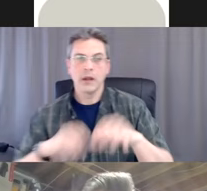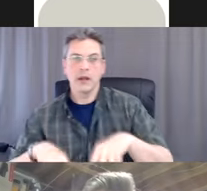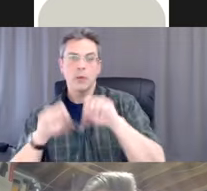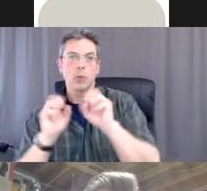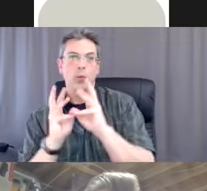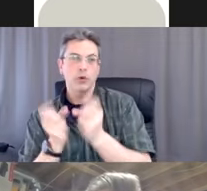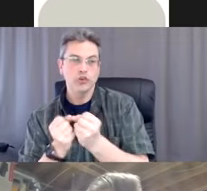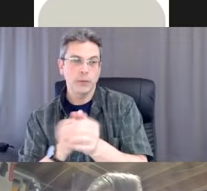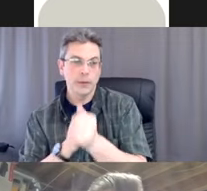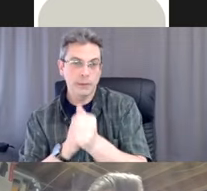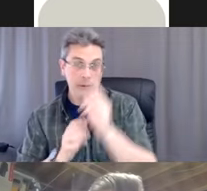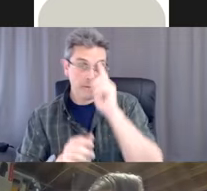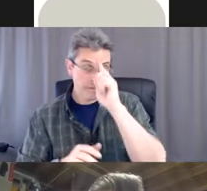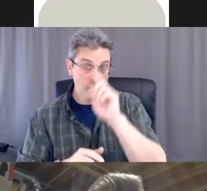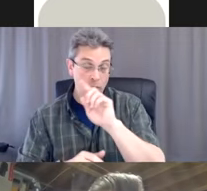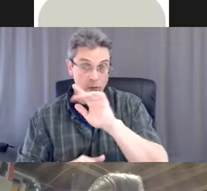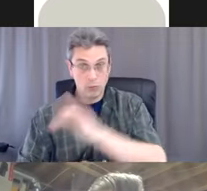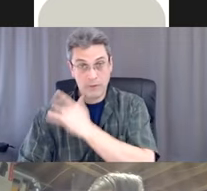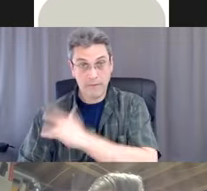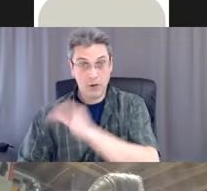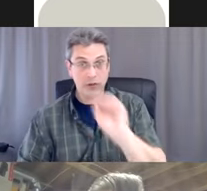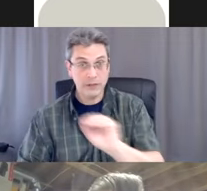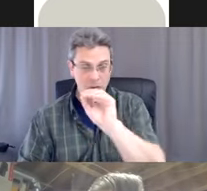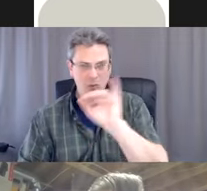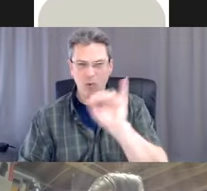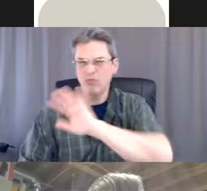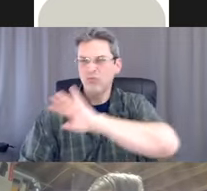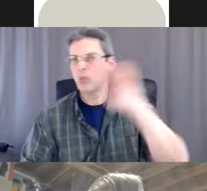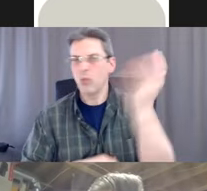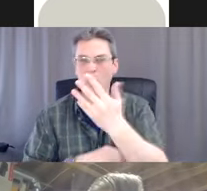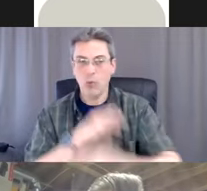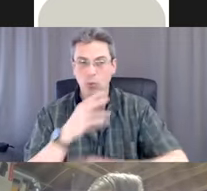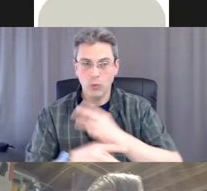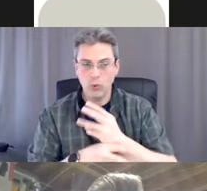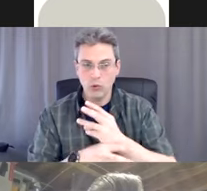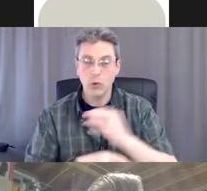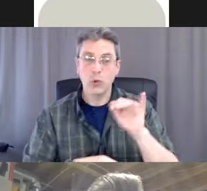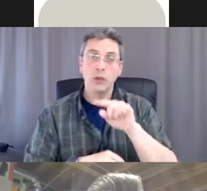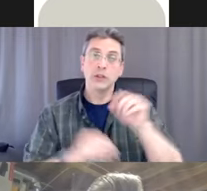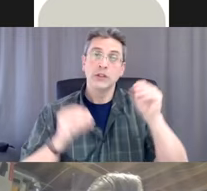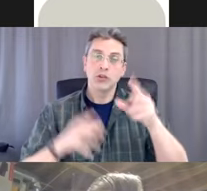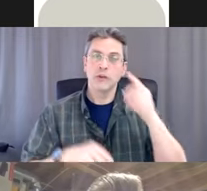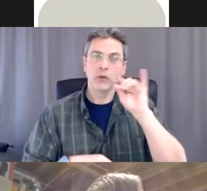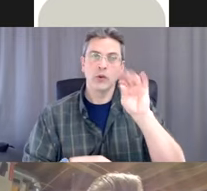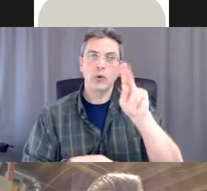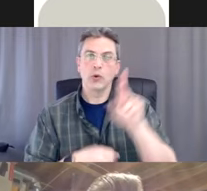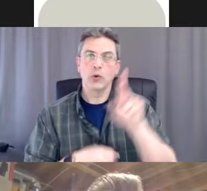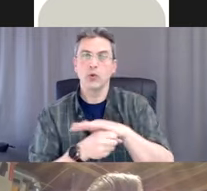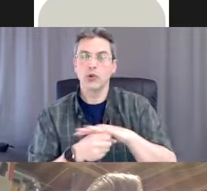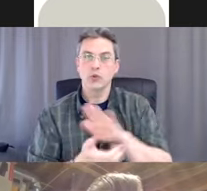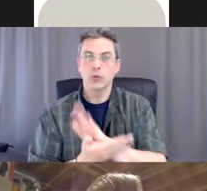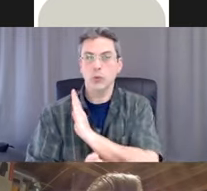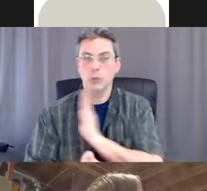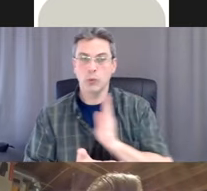provincially and internationally. He's also an educator at York Region District School Board, a personal